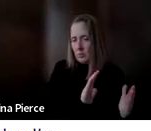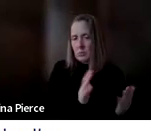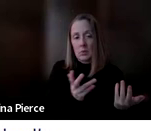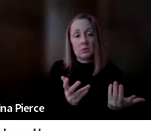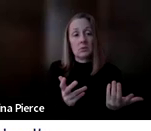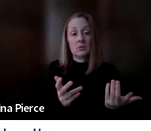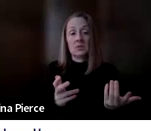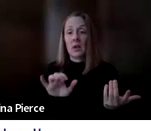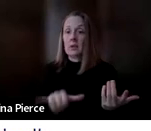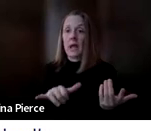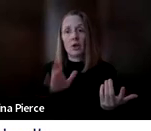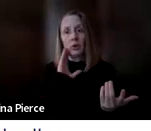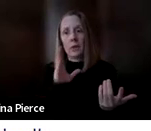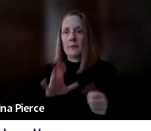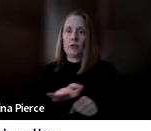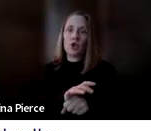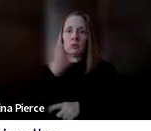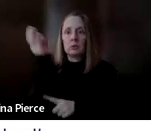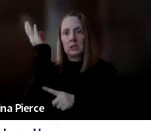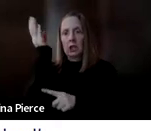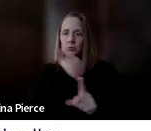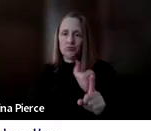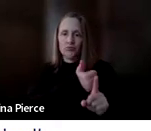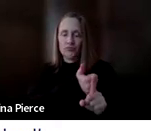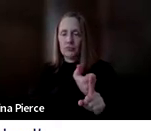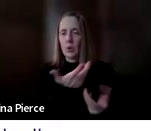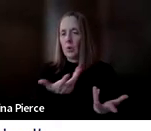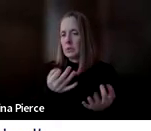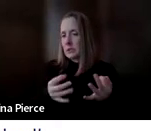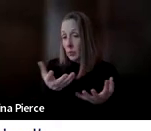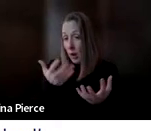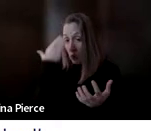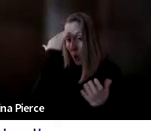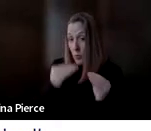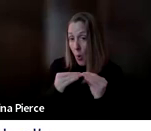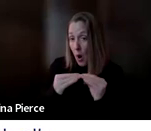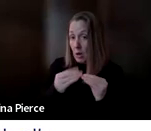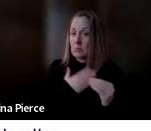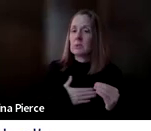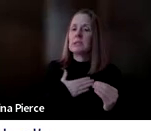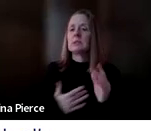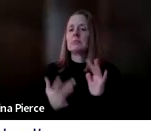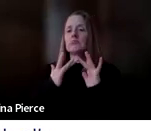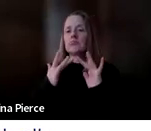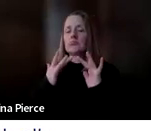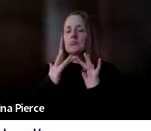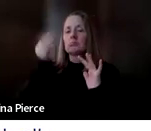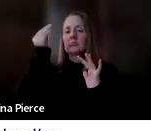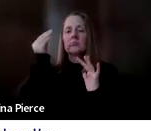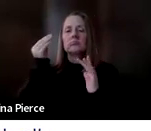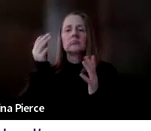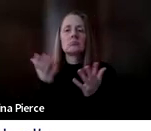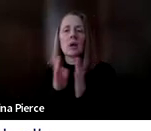that little bit there could be an entire presentation on its own. So if you have more questions about that, please feel free to reach out. And another thing.